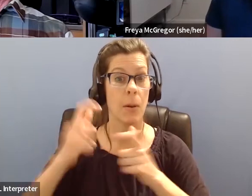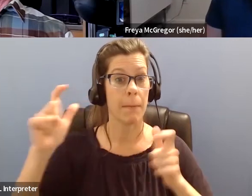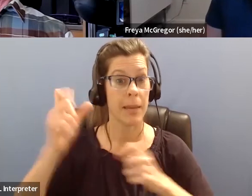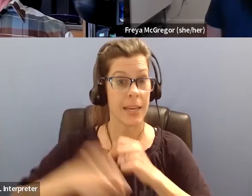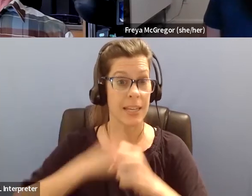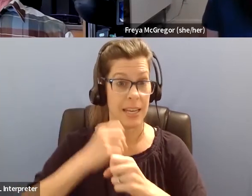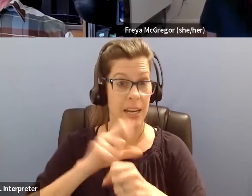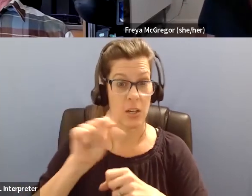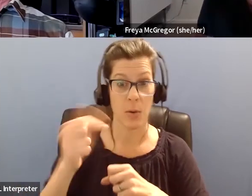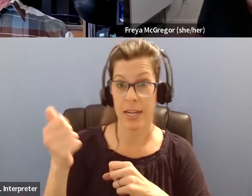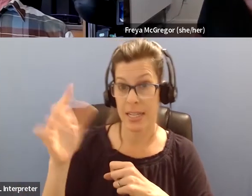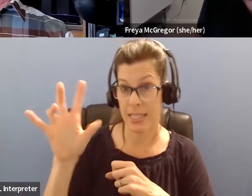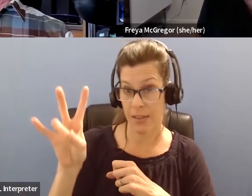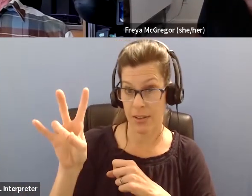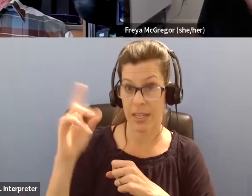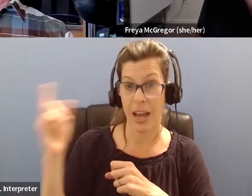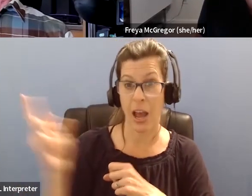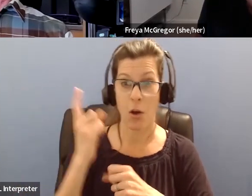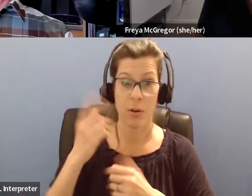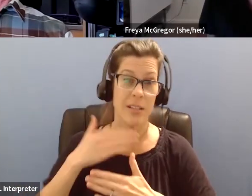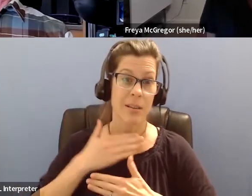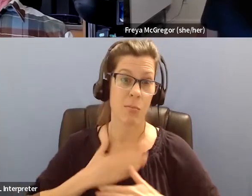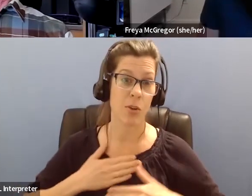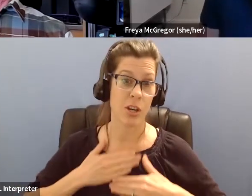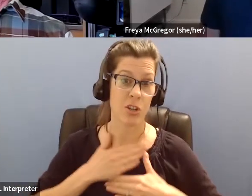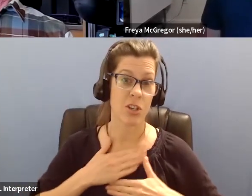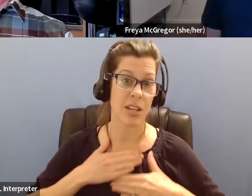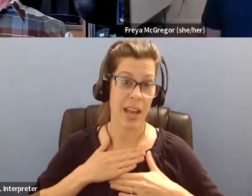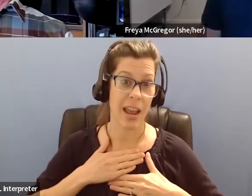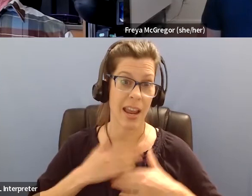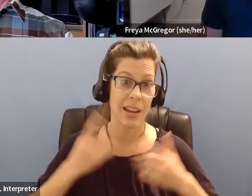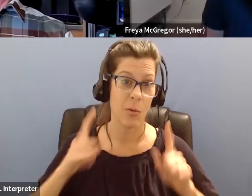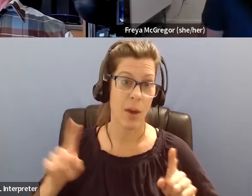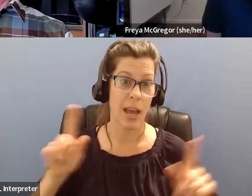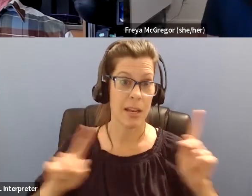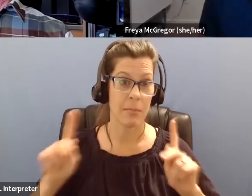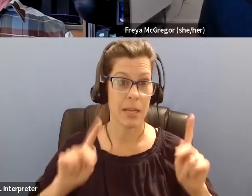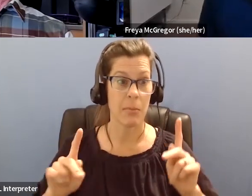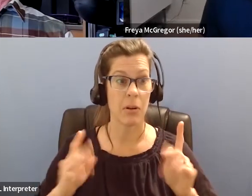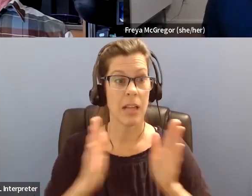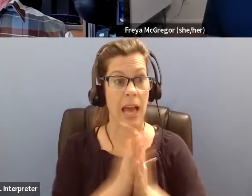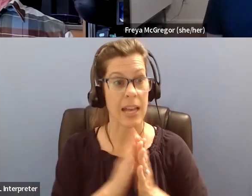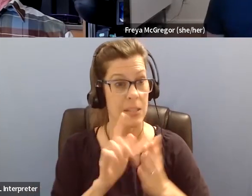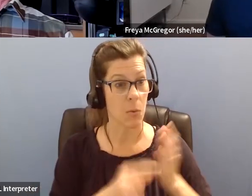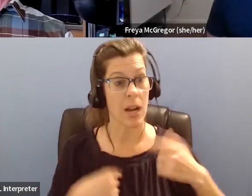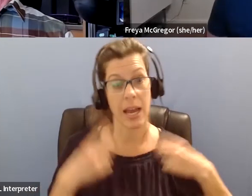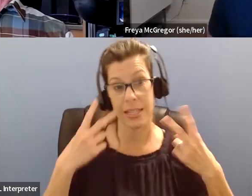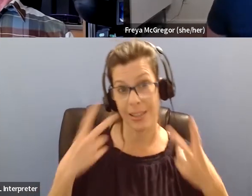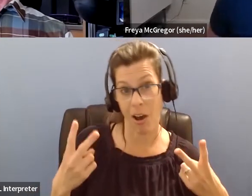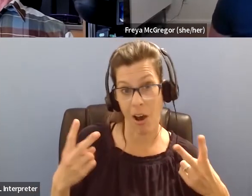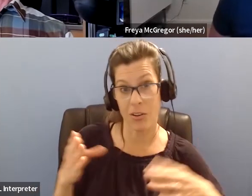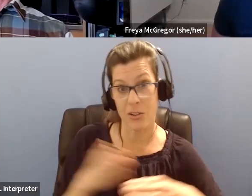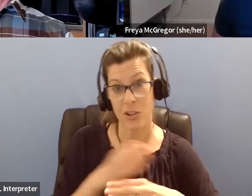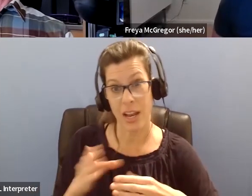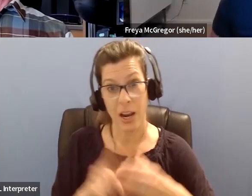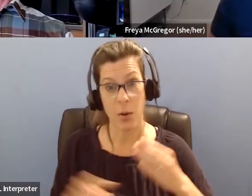That's really cool. And I always appreciated when others treated me much like other birders asking what I might've spotted or sharing what they've seen. Guess